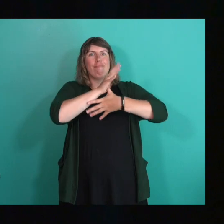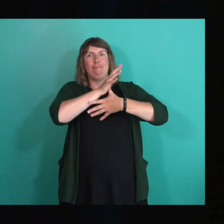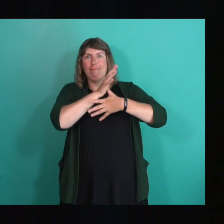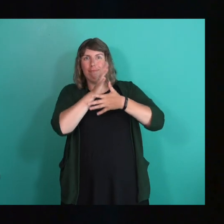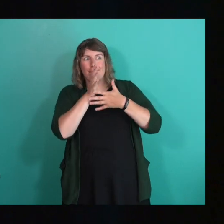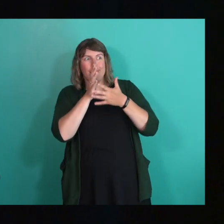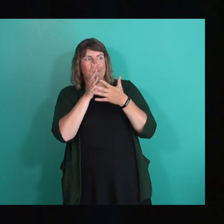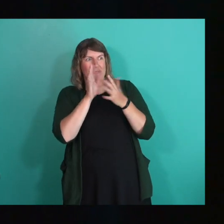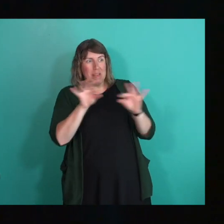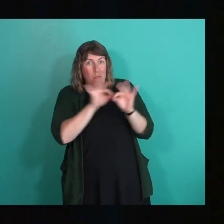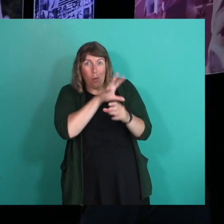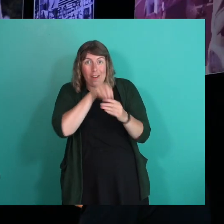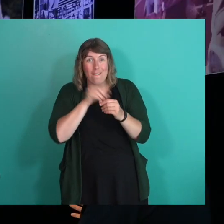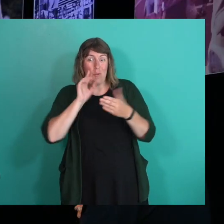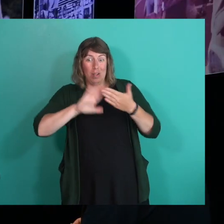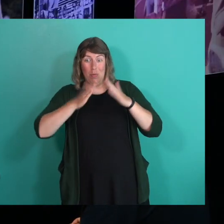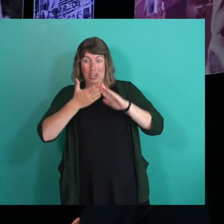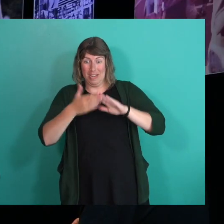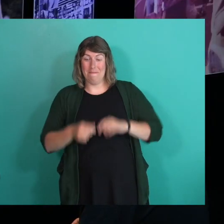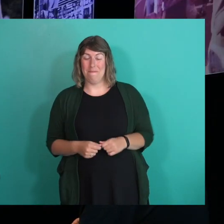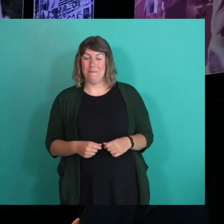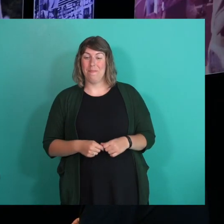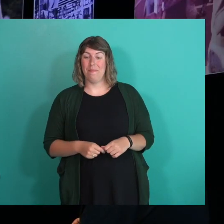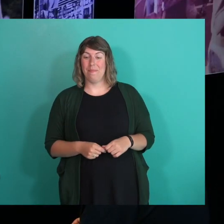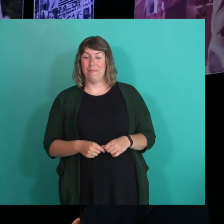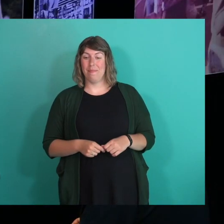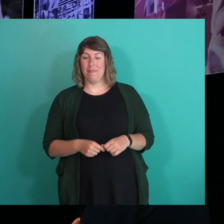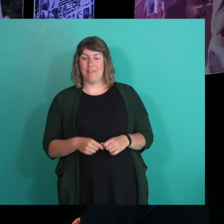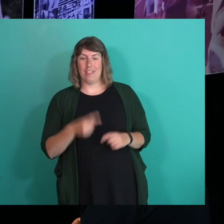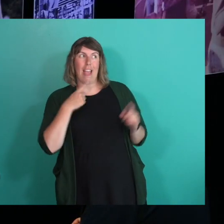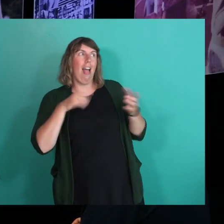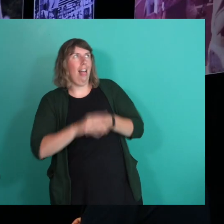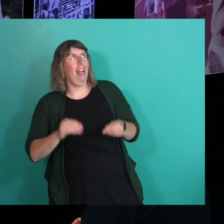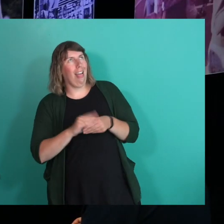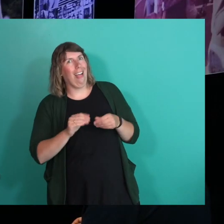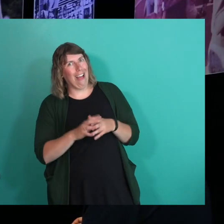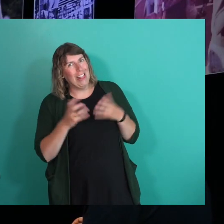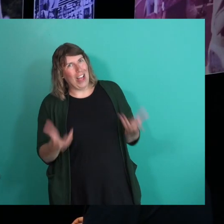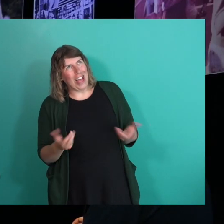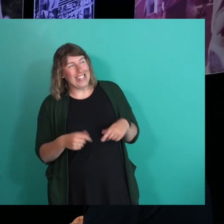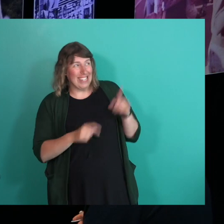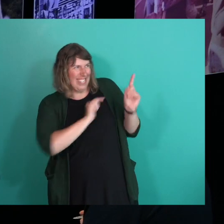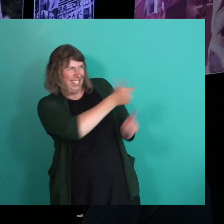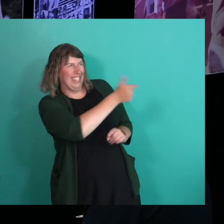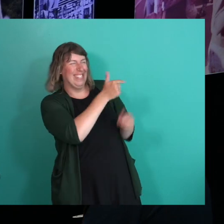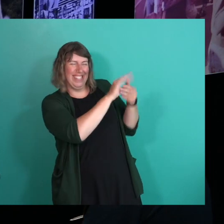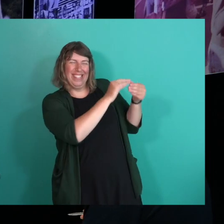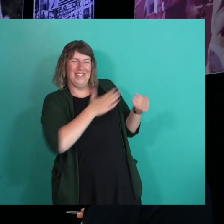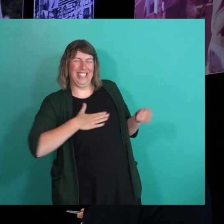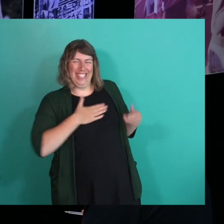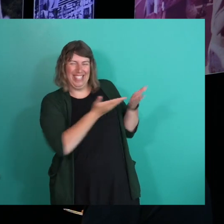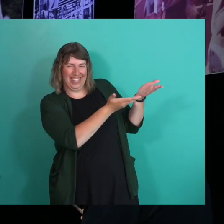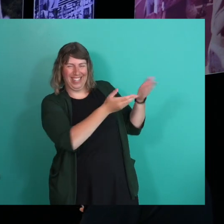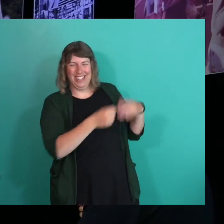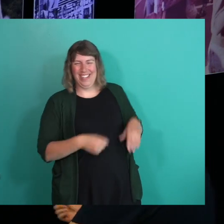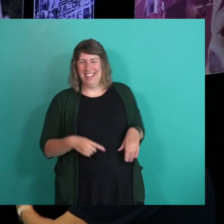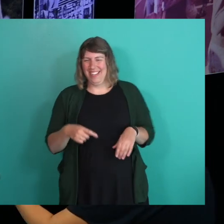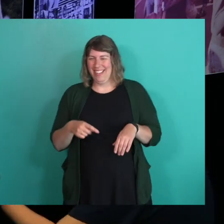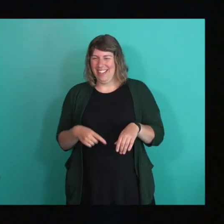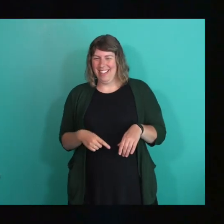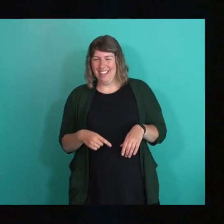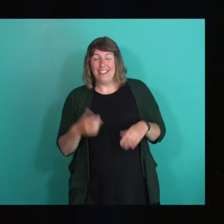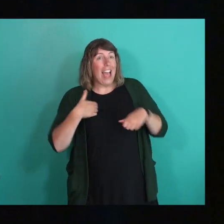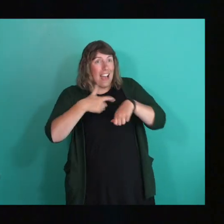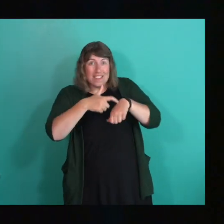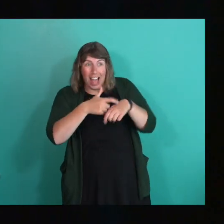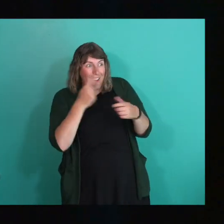in that community building. I feel like I'm talking a lot. You take it away, right? Thank you. There's